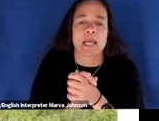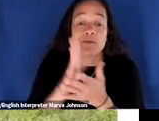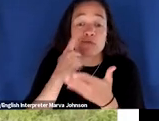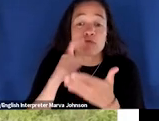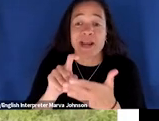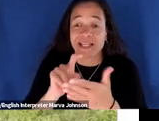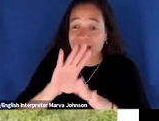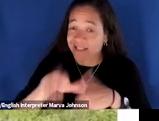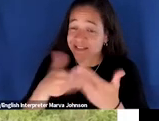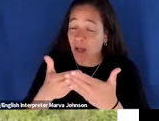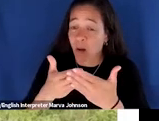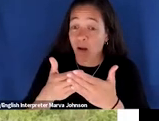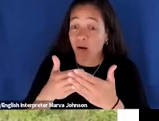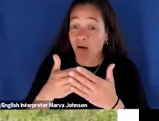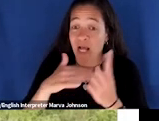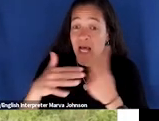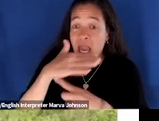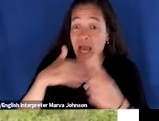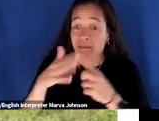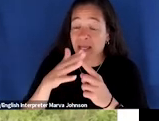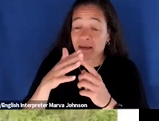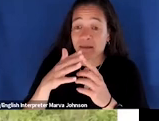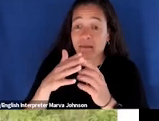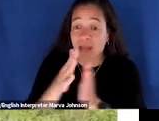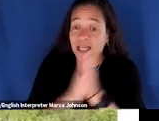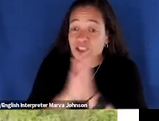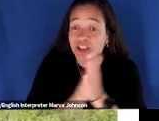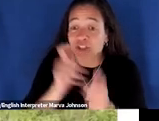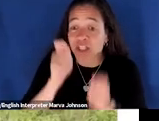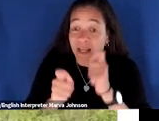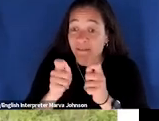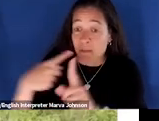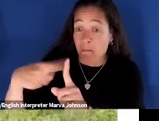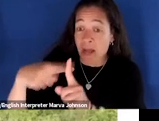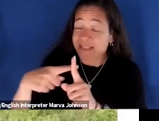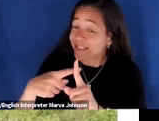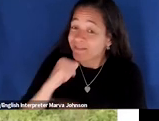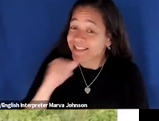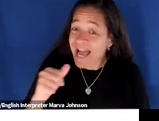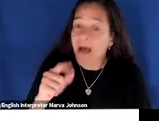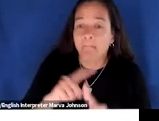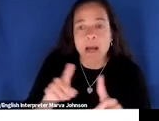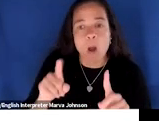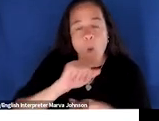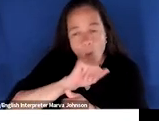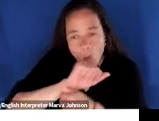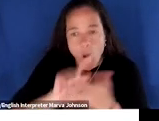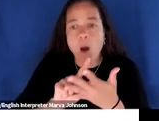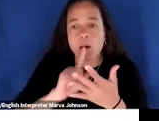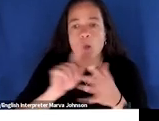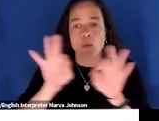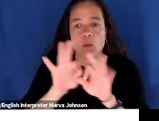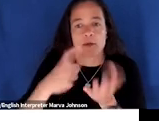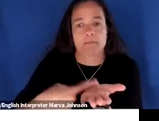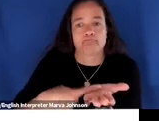climate initiatives are good but all of them are worth talking about all of them are worth subjecting to insights and if you wanted